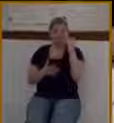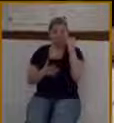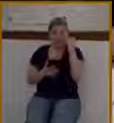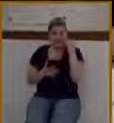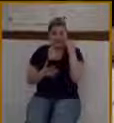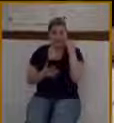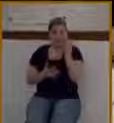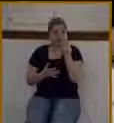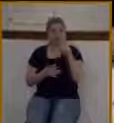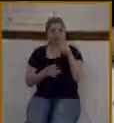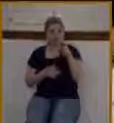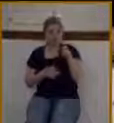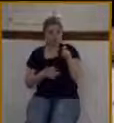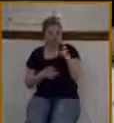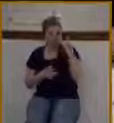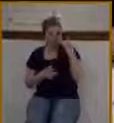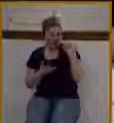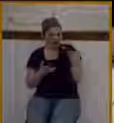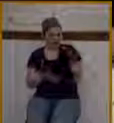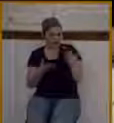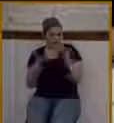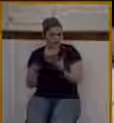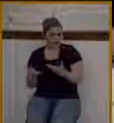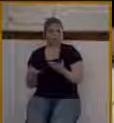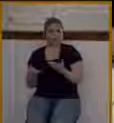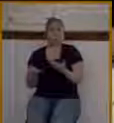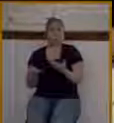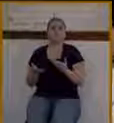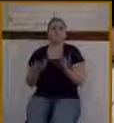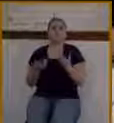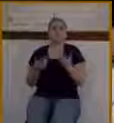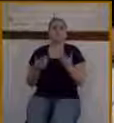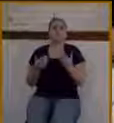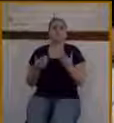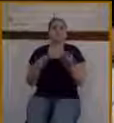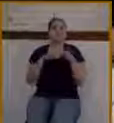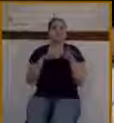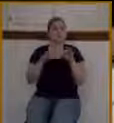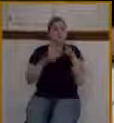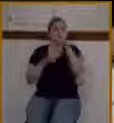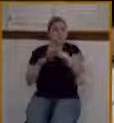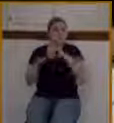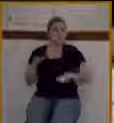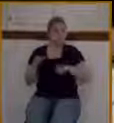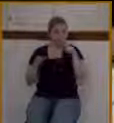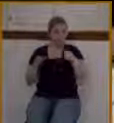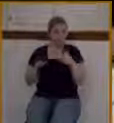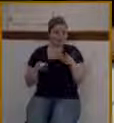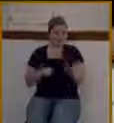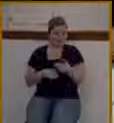this, what are you doing? You just say that the Lord has need of him.